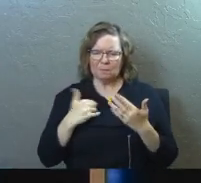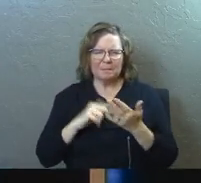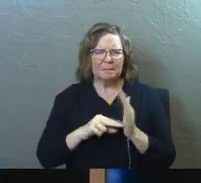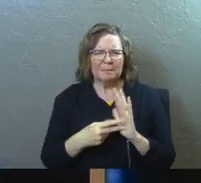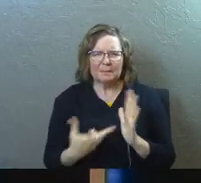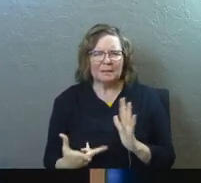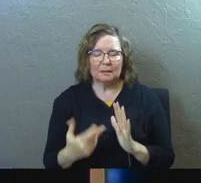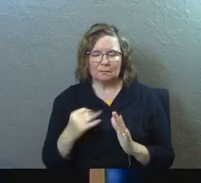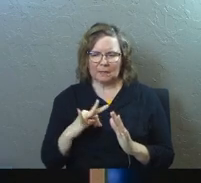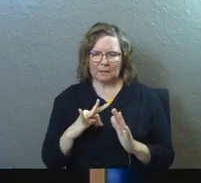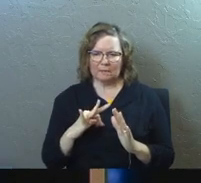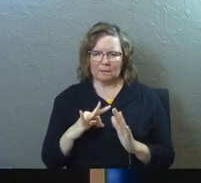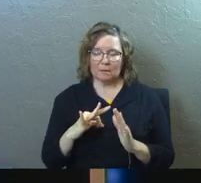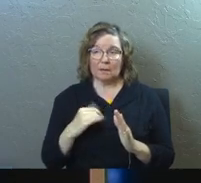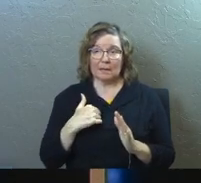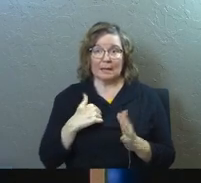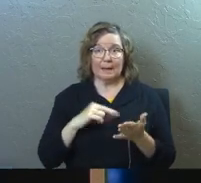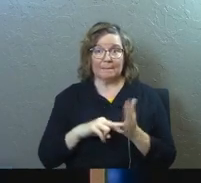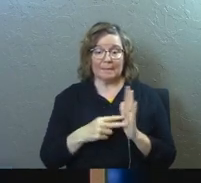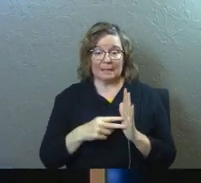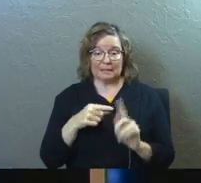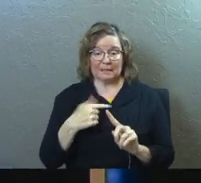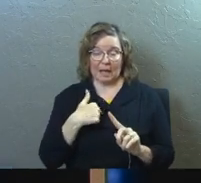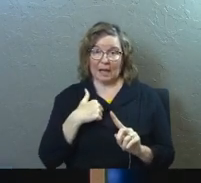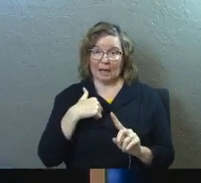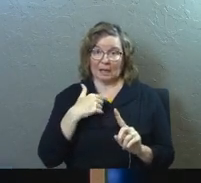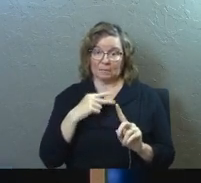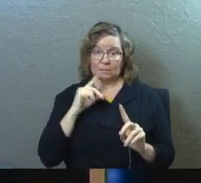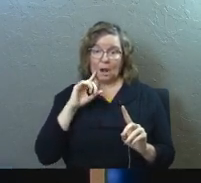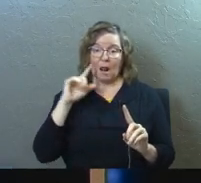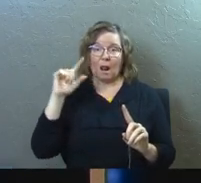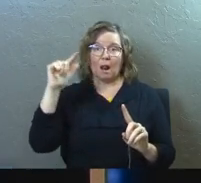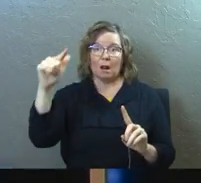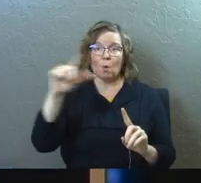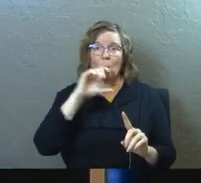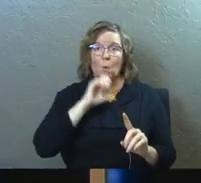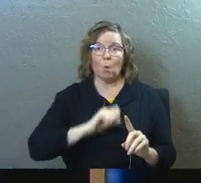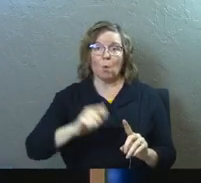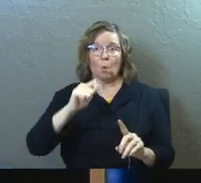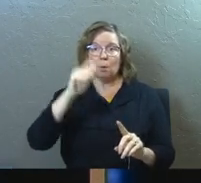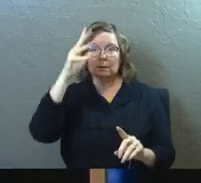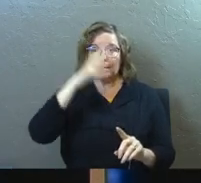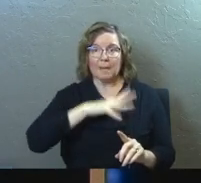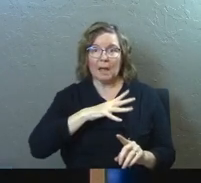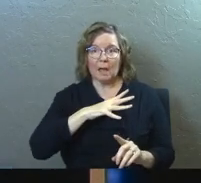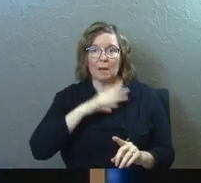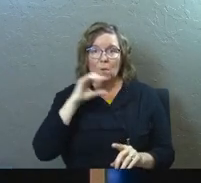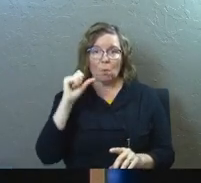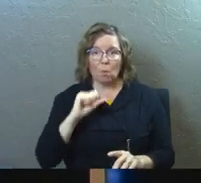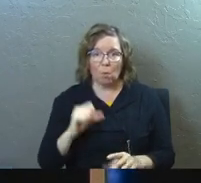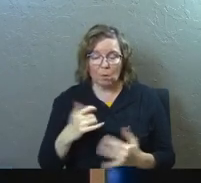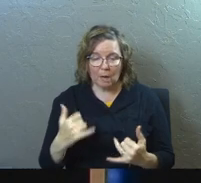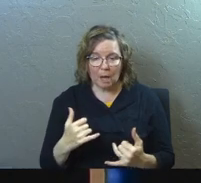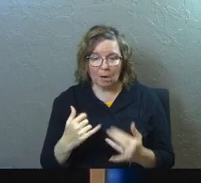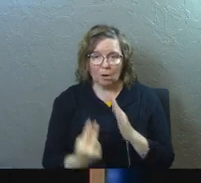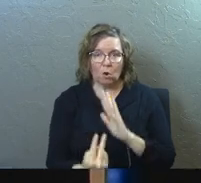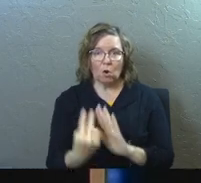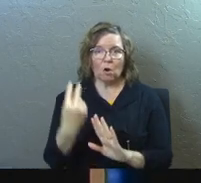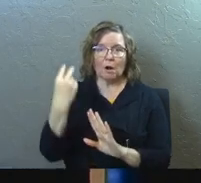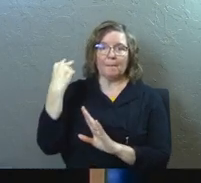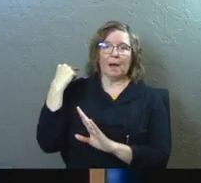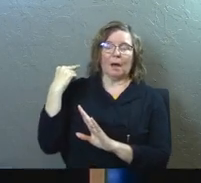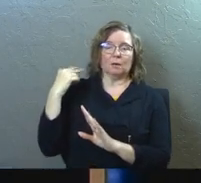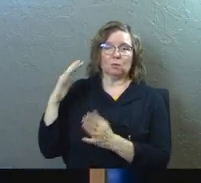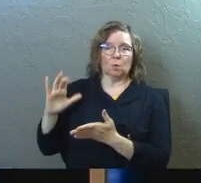rejoicing in the wife of my youth, then that means I'm a man and I'm an older man. Now it's possible in the context of the